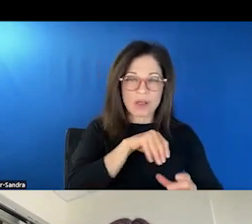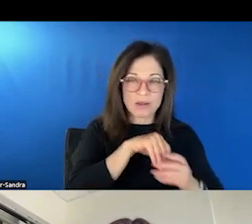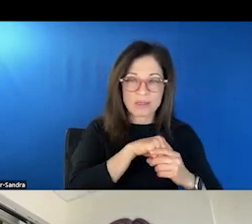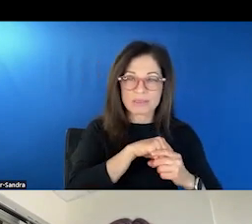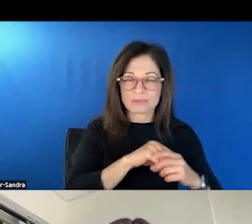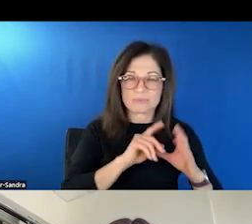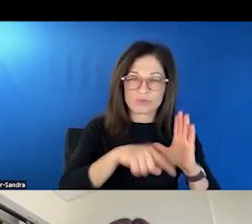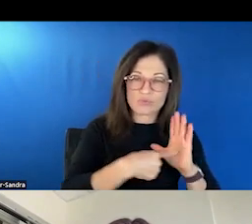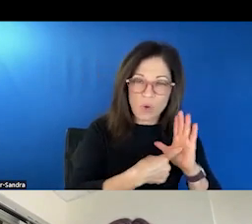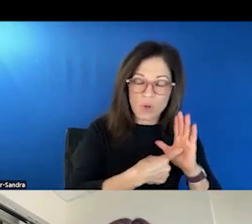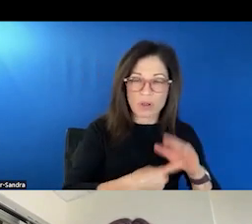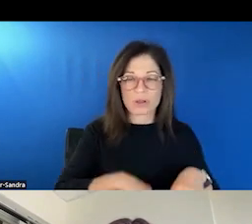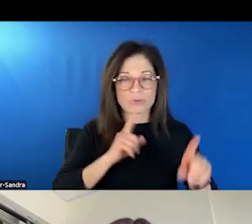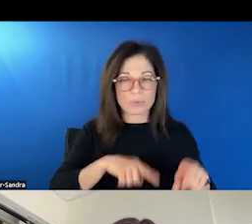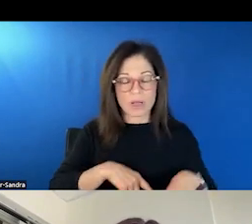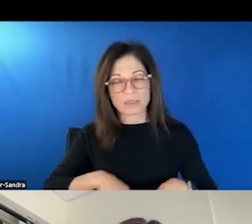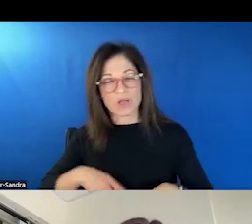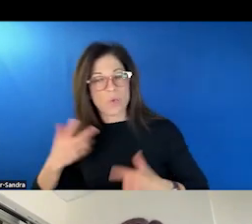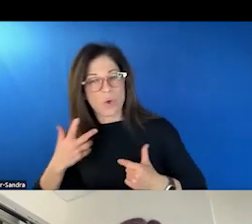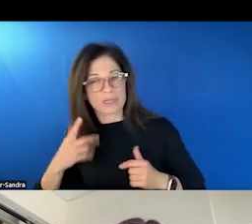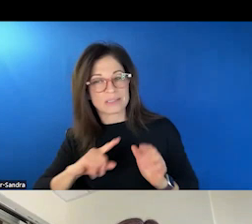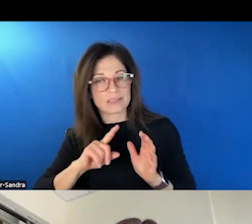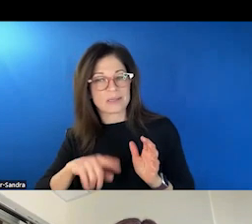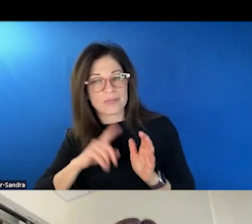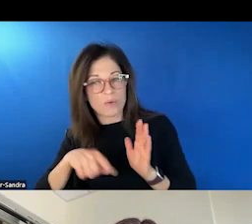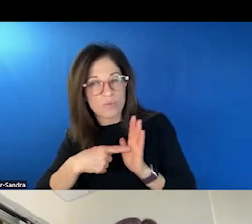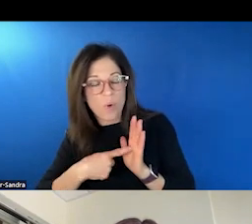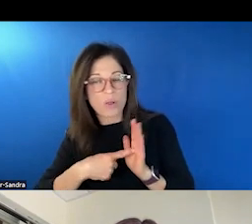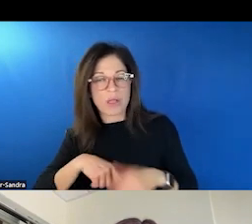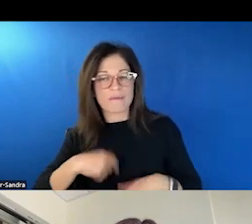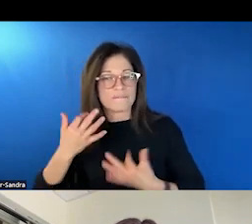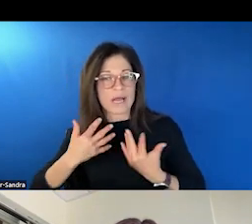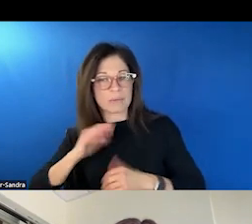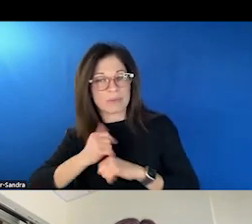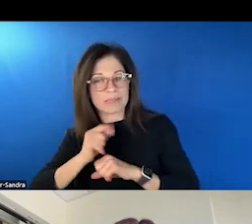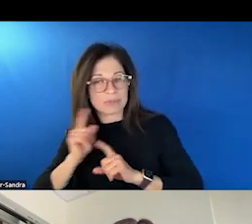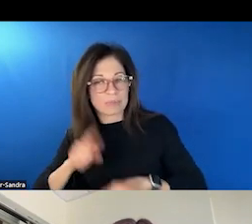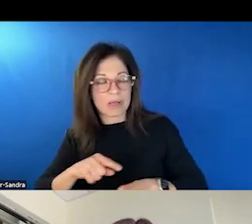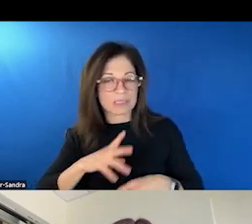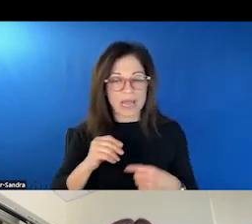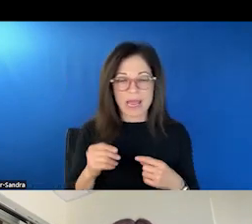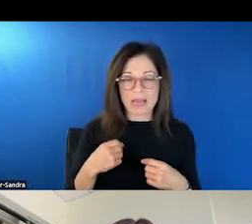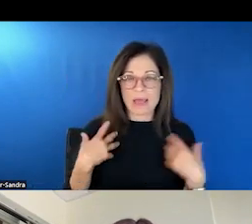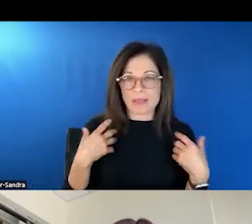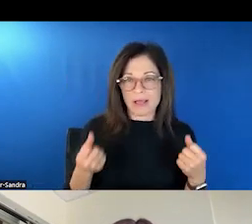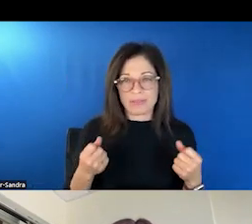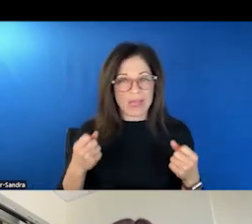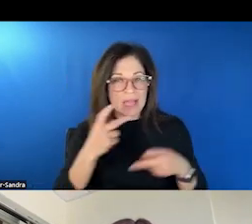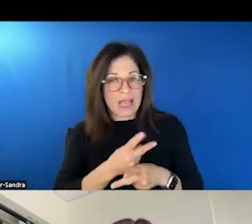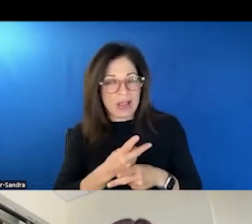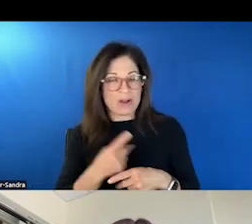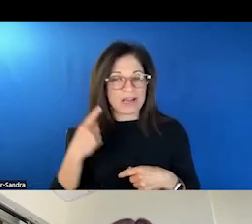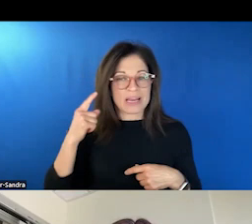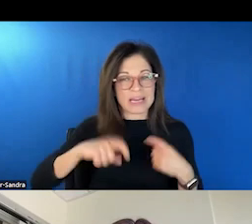what's the role of fire-based co-response, where there's behavioral health needs that are, and health care needs being addressed. And then